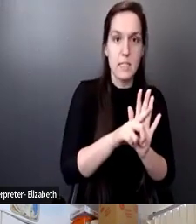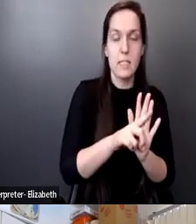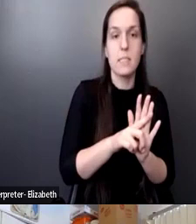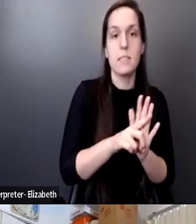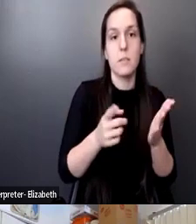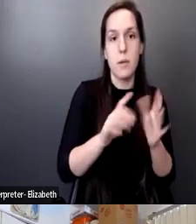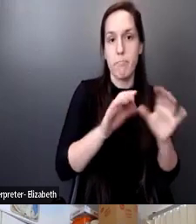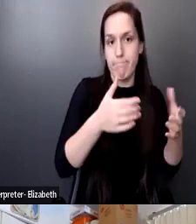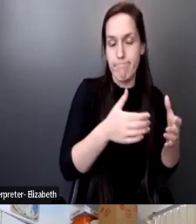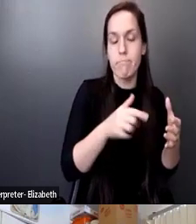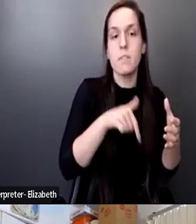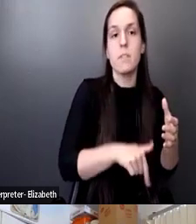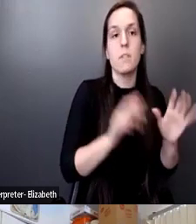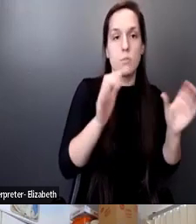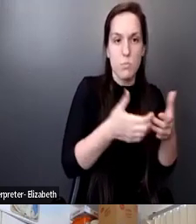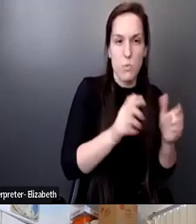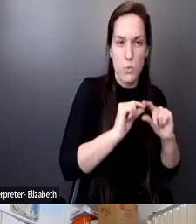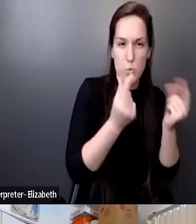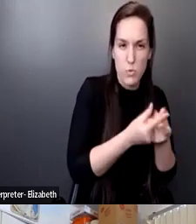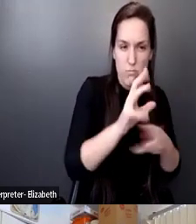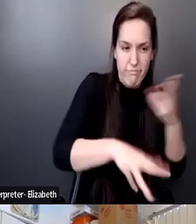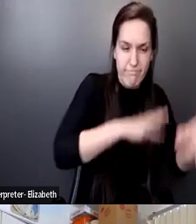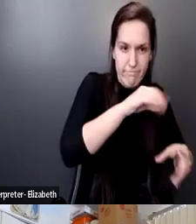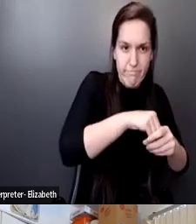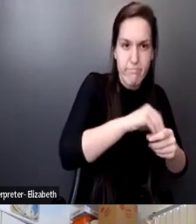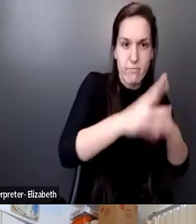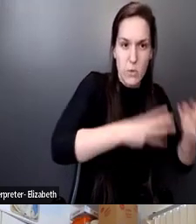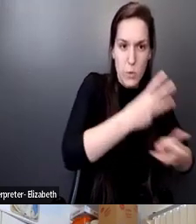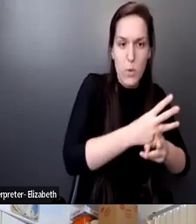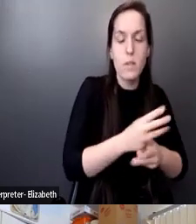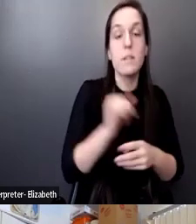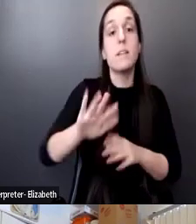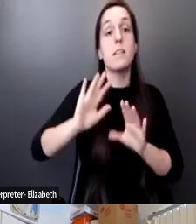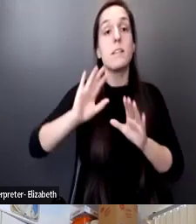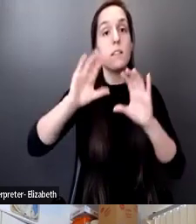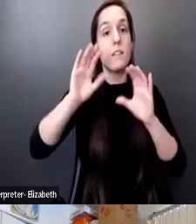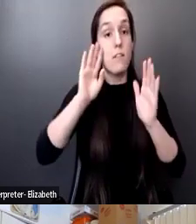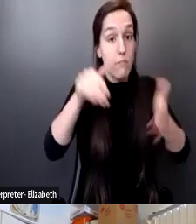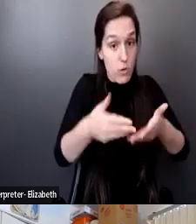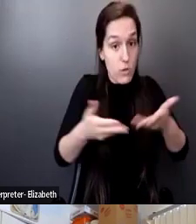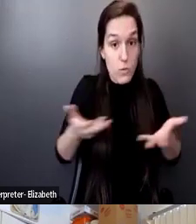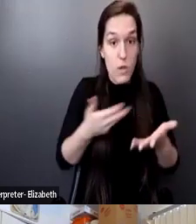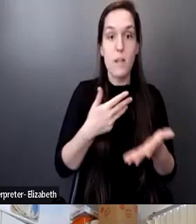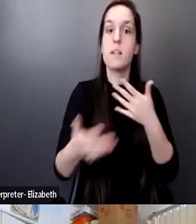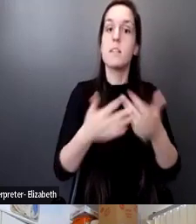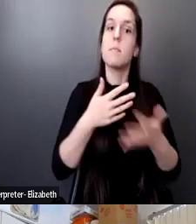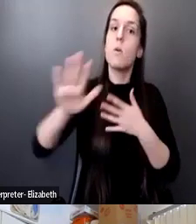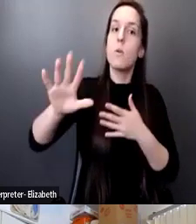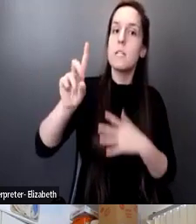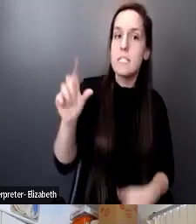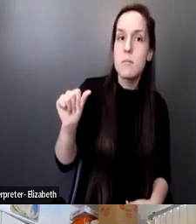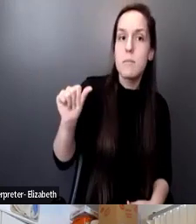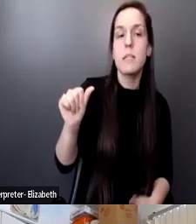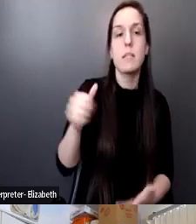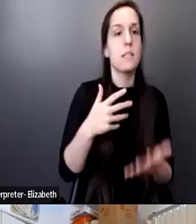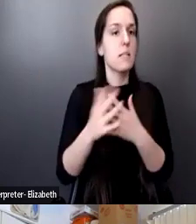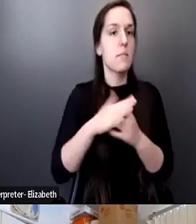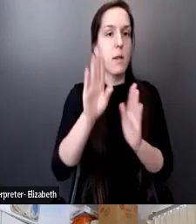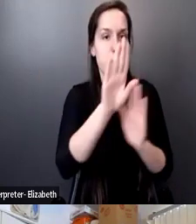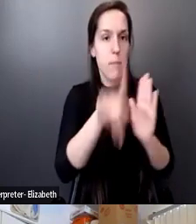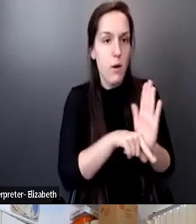identities. And his focus was always that no matter what your disability, no matter what your background,